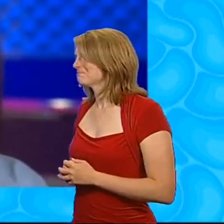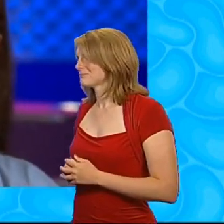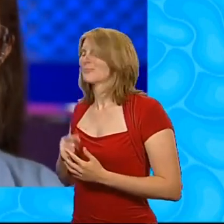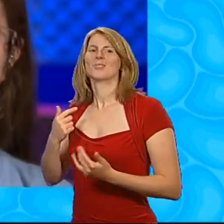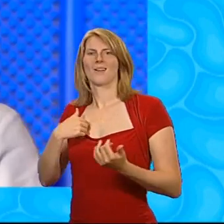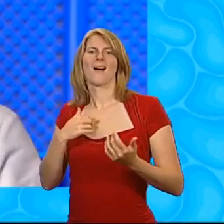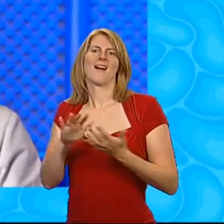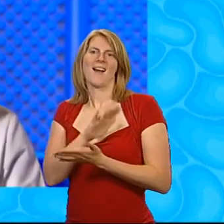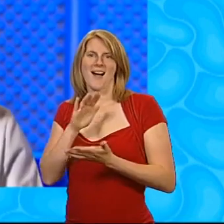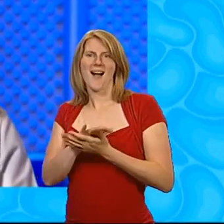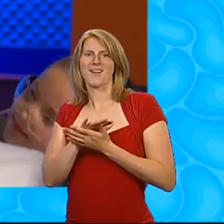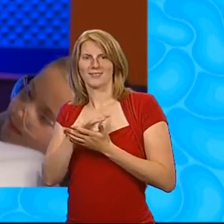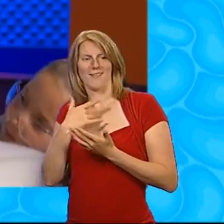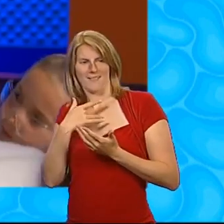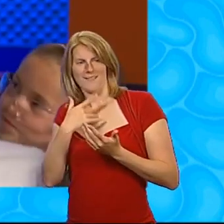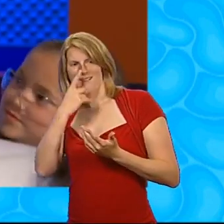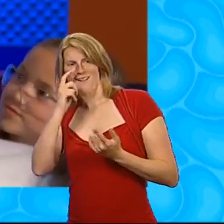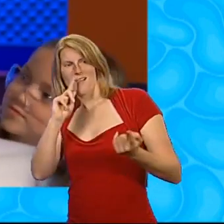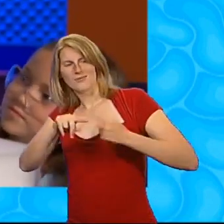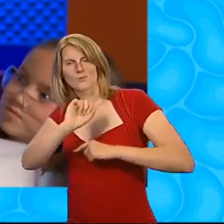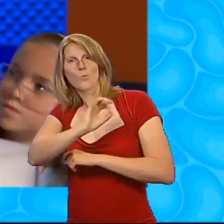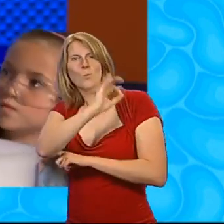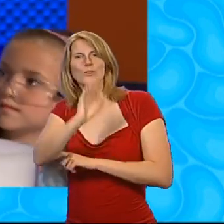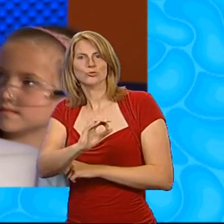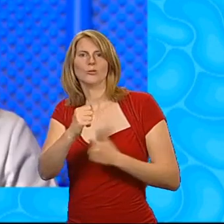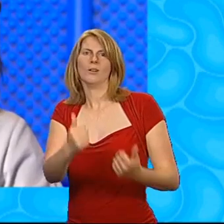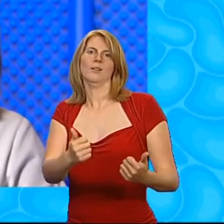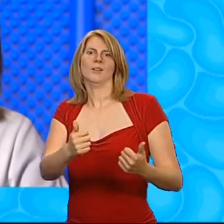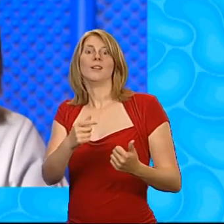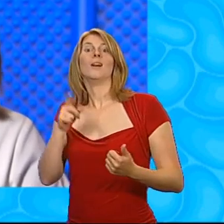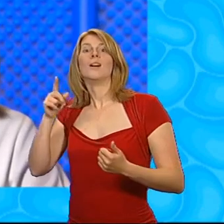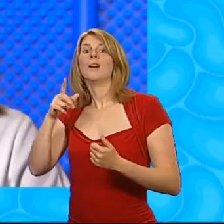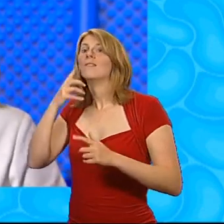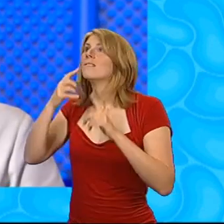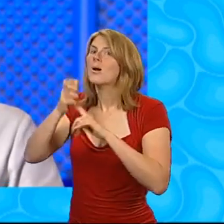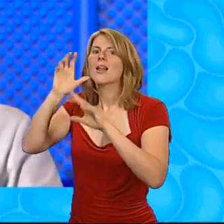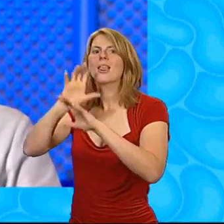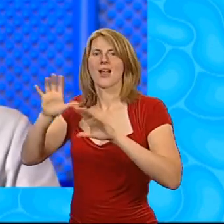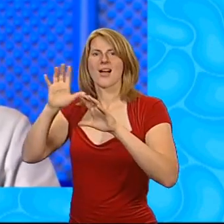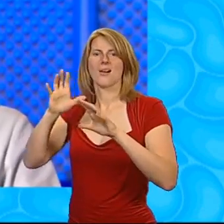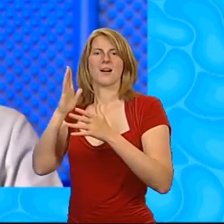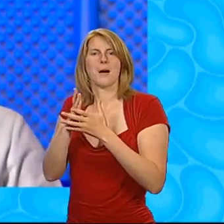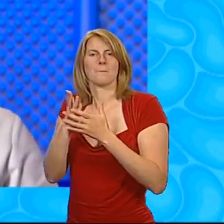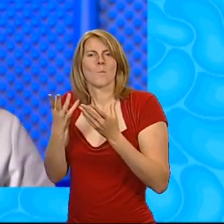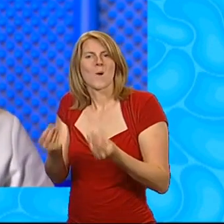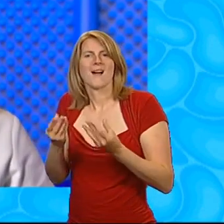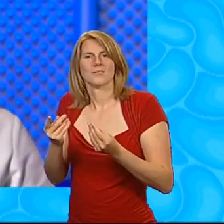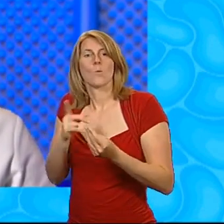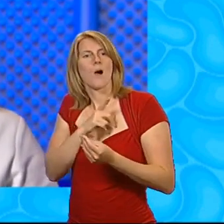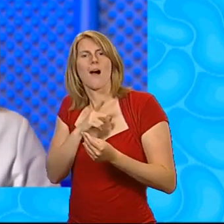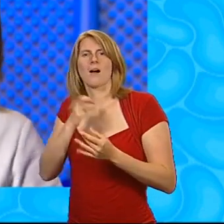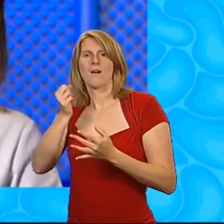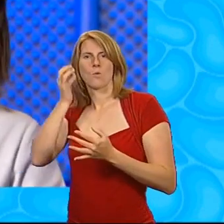Yeah? Oh, so I'm really glad we managed to answer your question, Alice. You wanted to know, what do clouds feel like? And we found out they feel wet